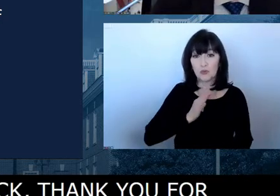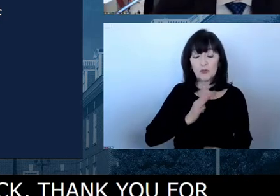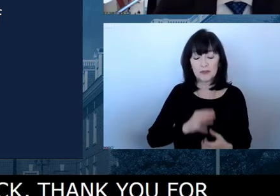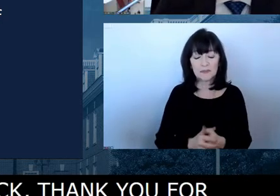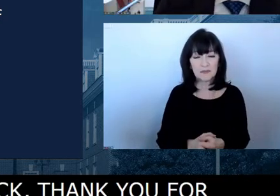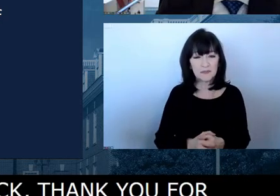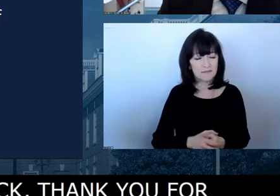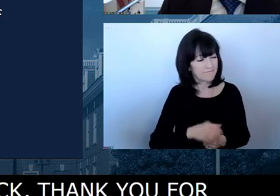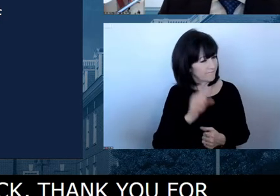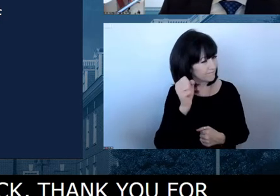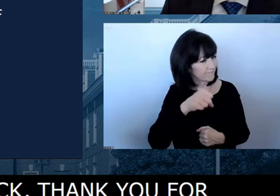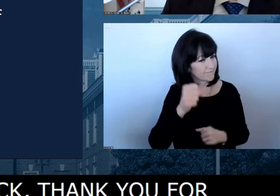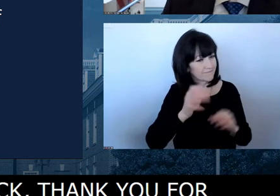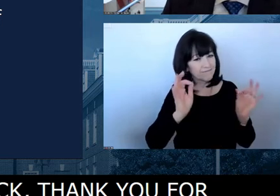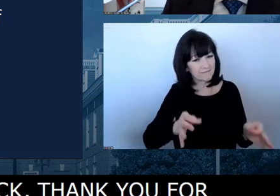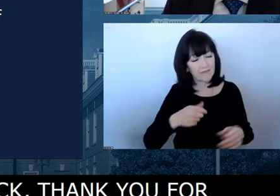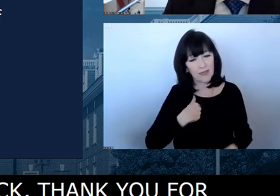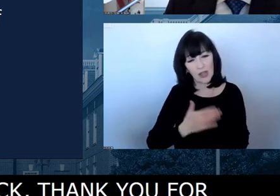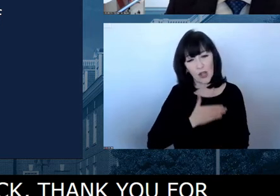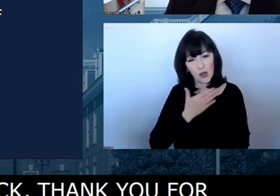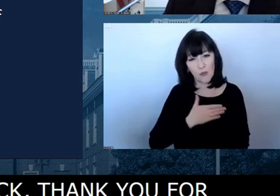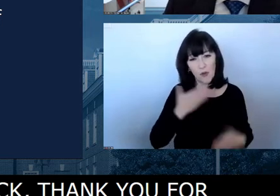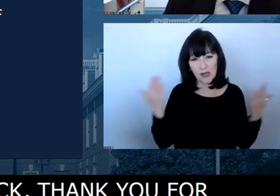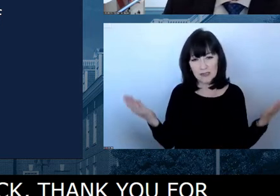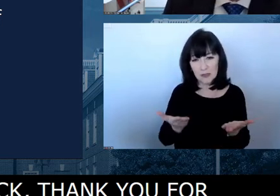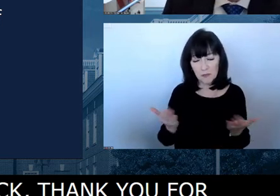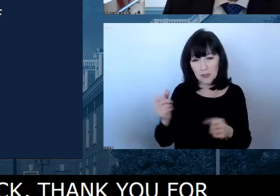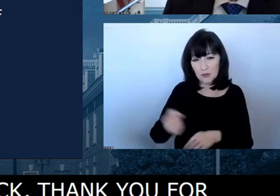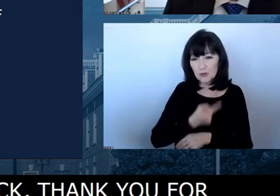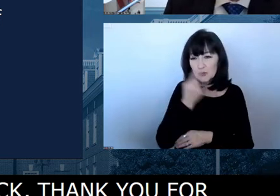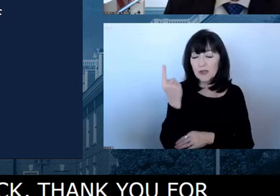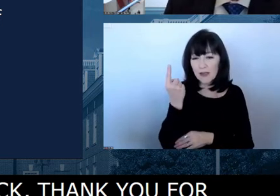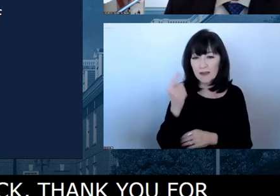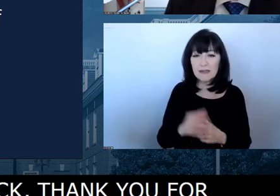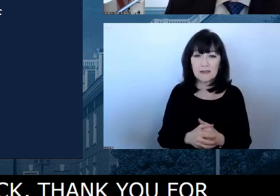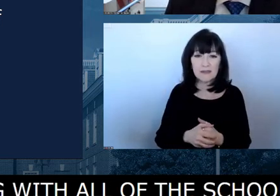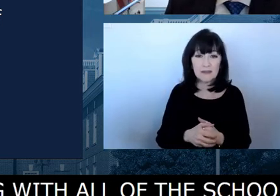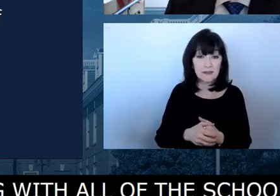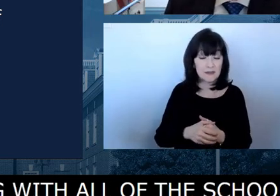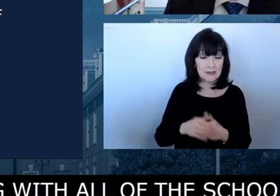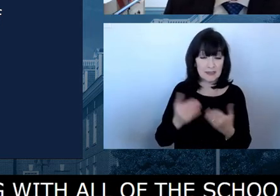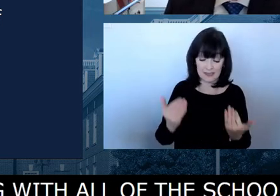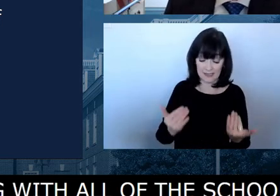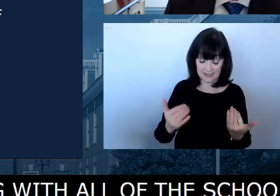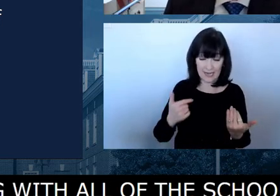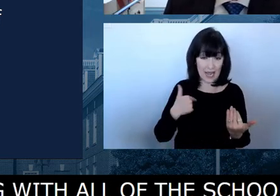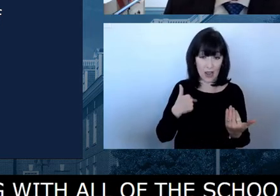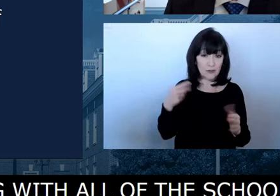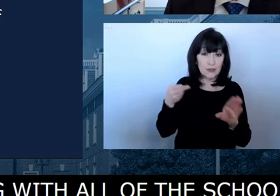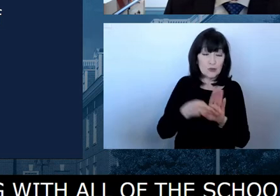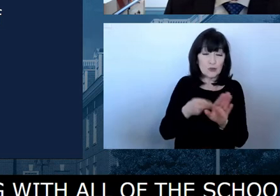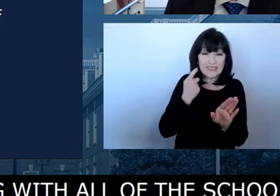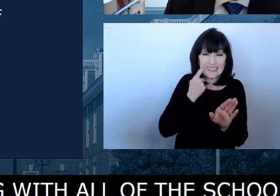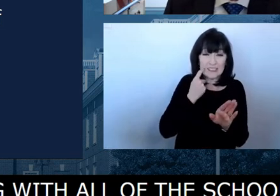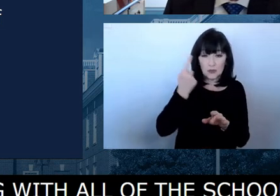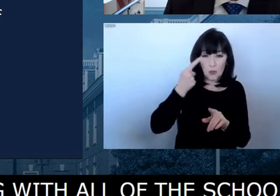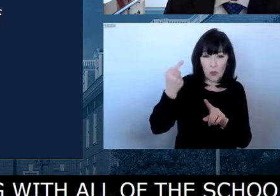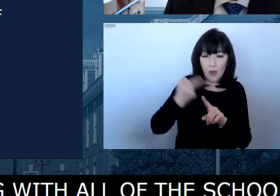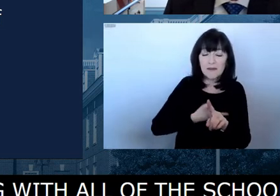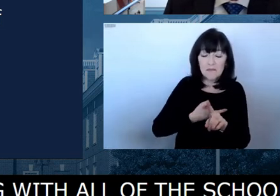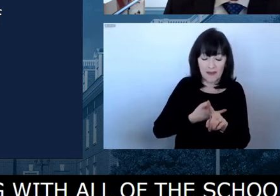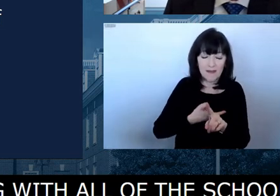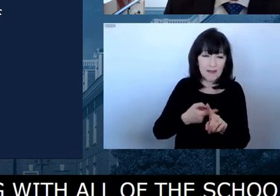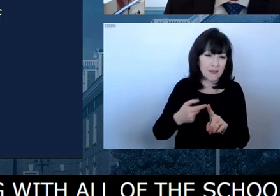Certainly. Thank you, governor. I appreciate being here today. It is, it's been one month on the job and, um, it's been a pleasure